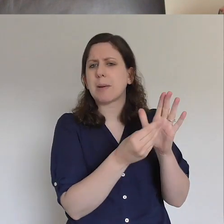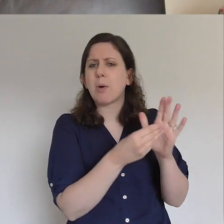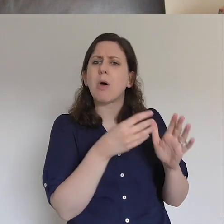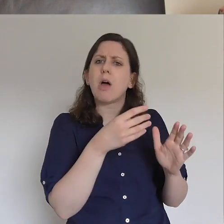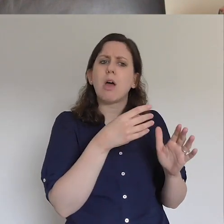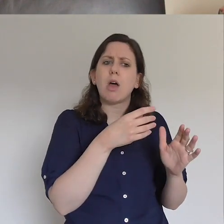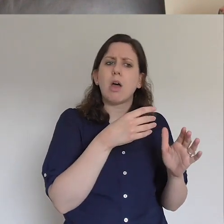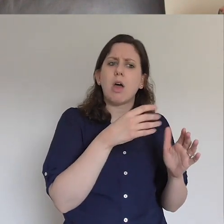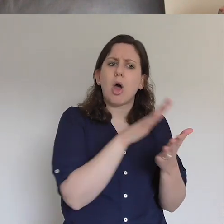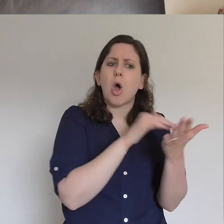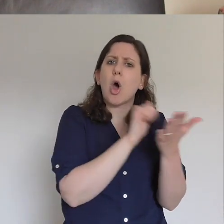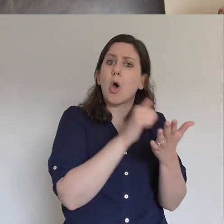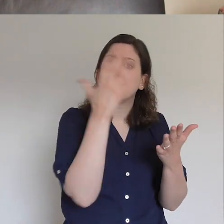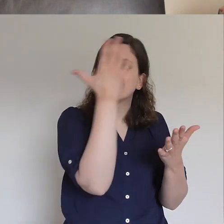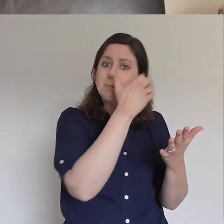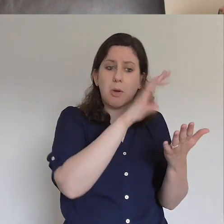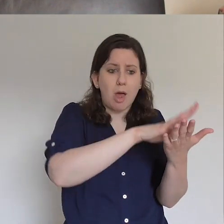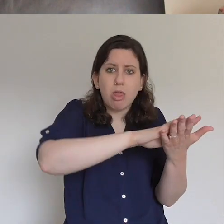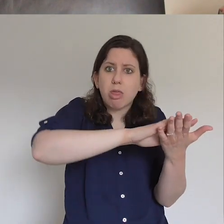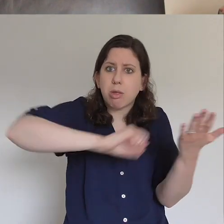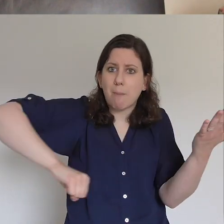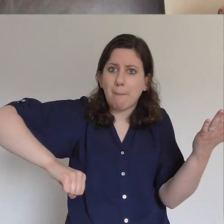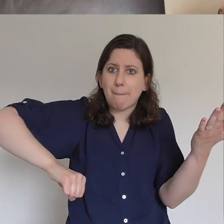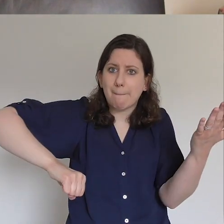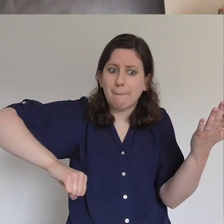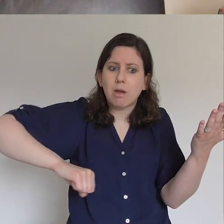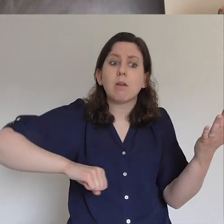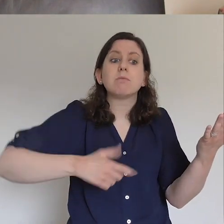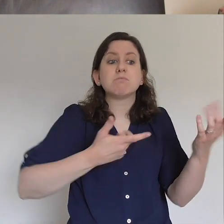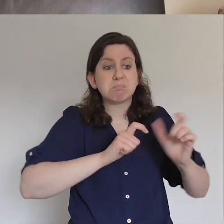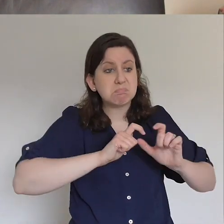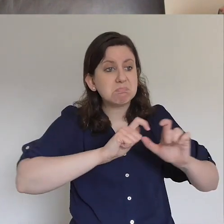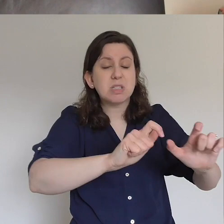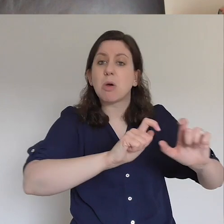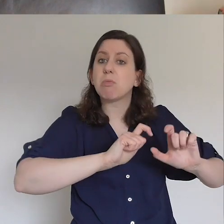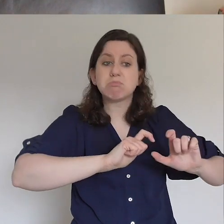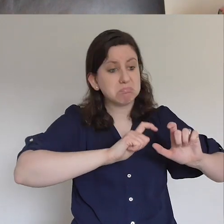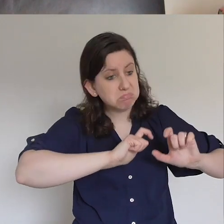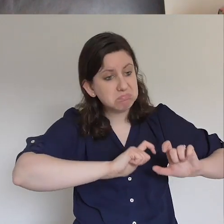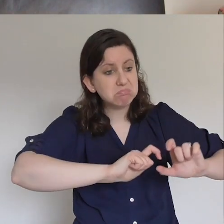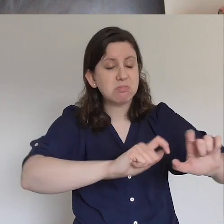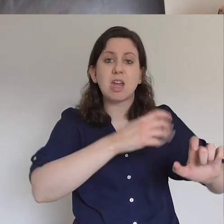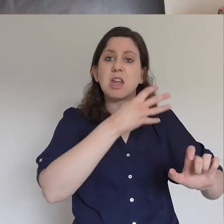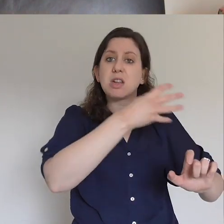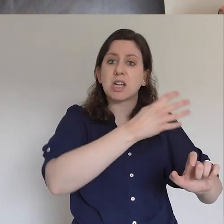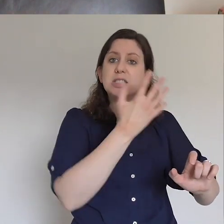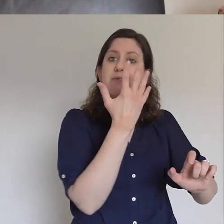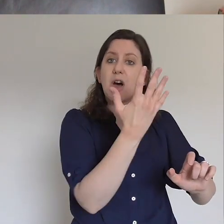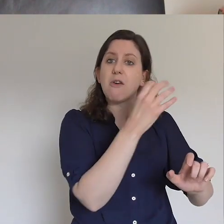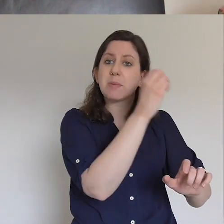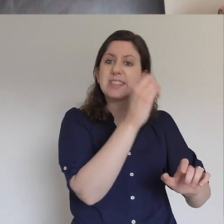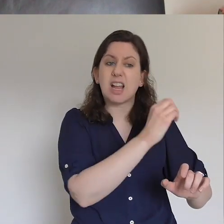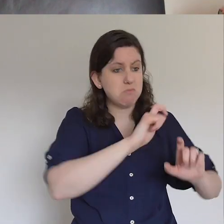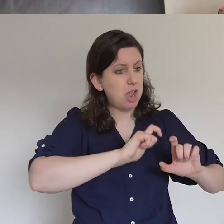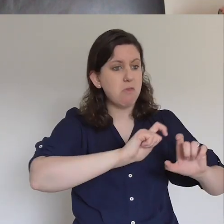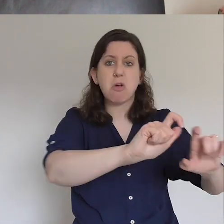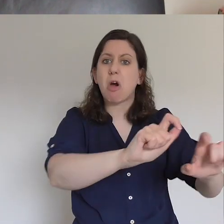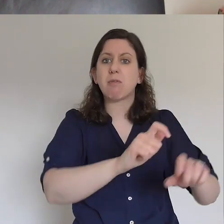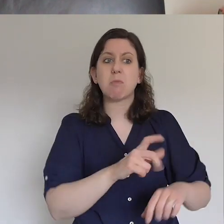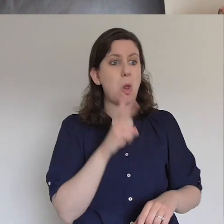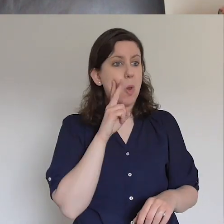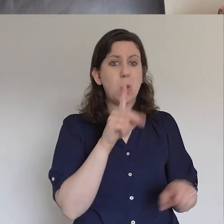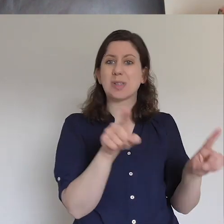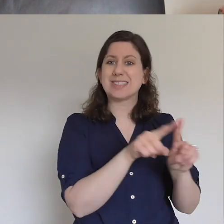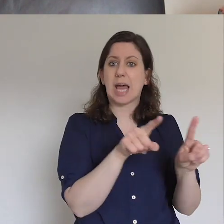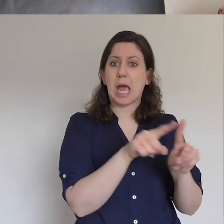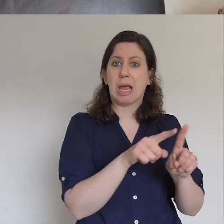ministry would continue and I think, you know, my God is all powerful do I see that